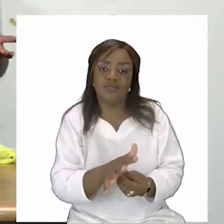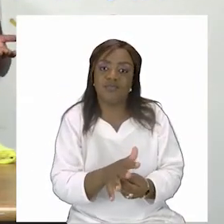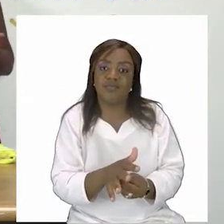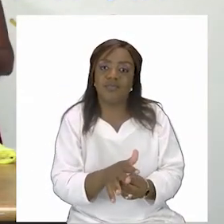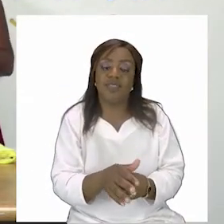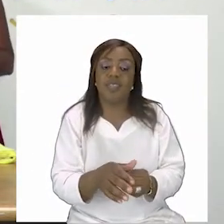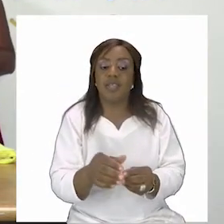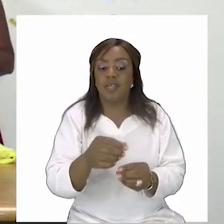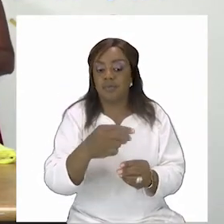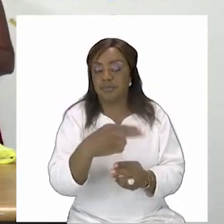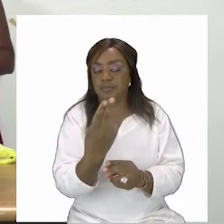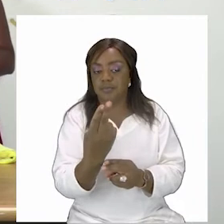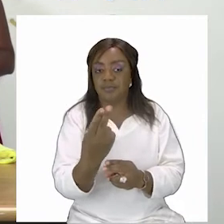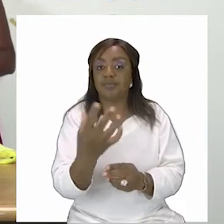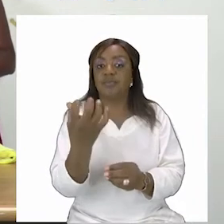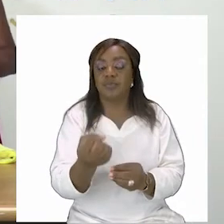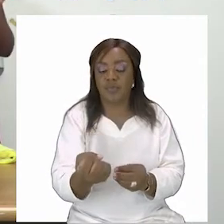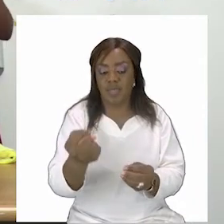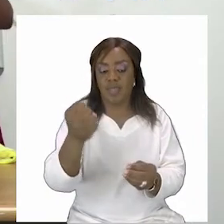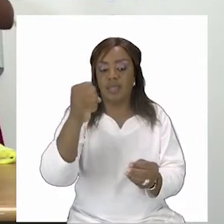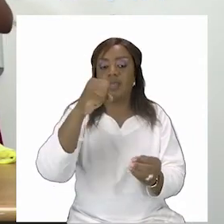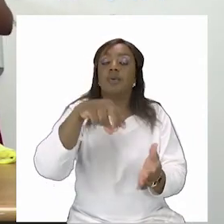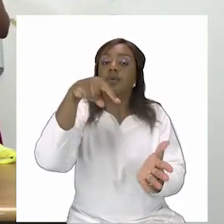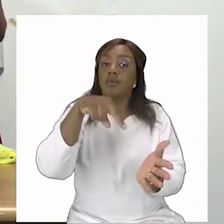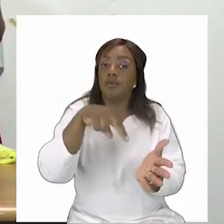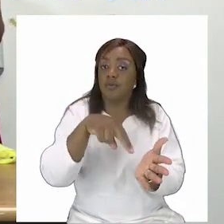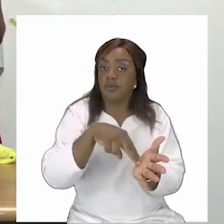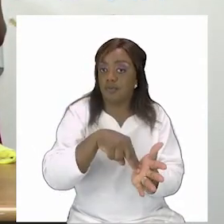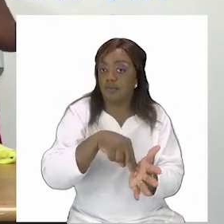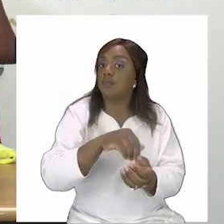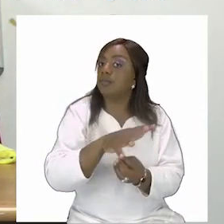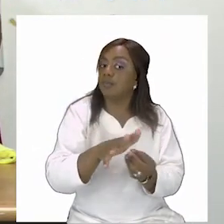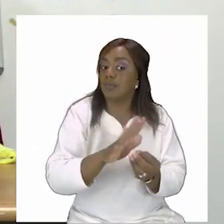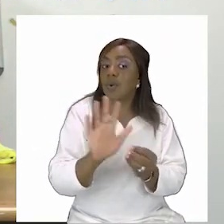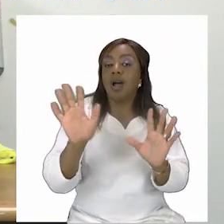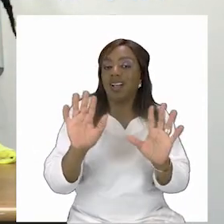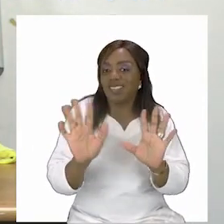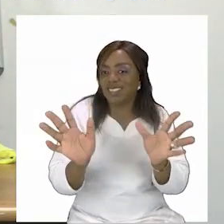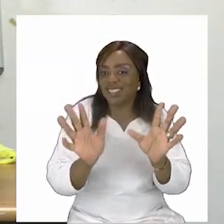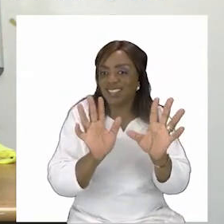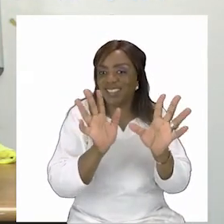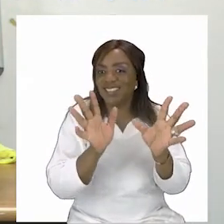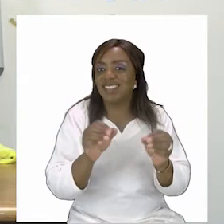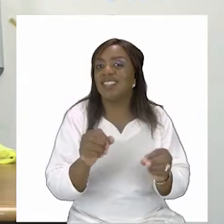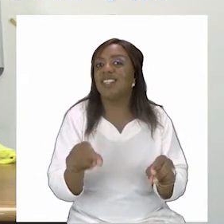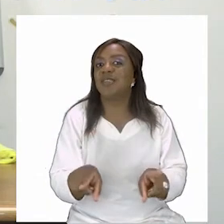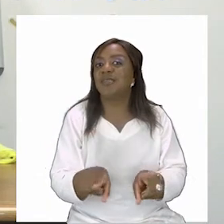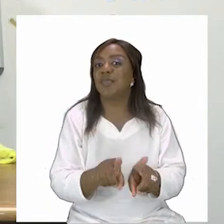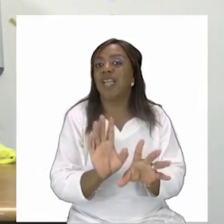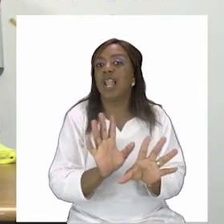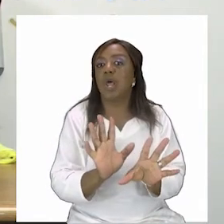this one we have a family that is standing they are even waving to us let's wave to them hello hello